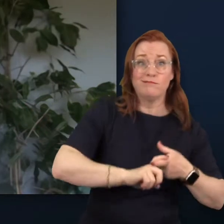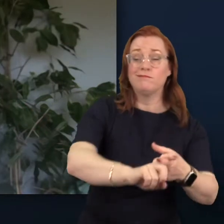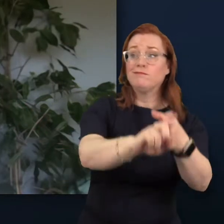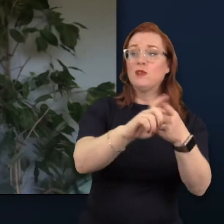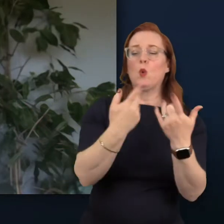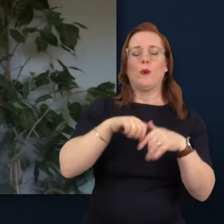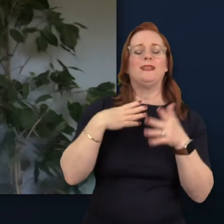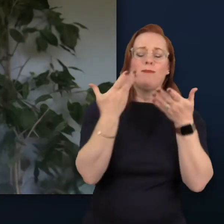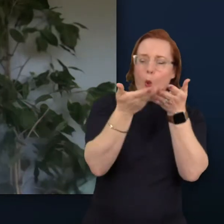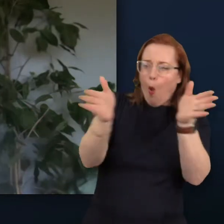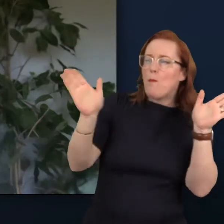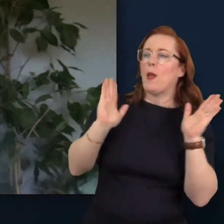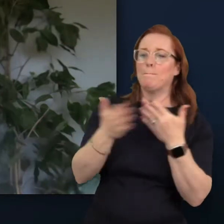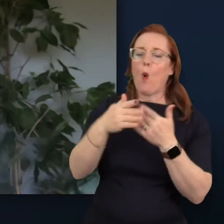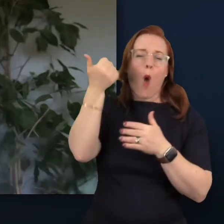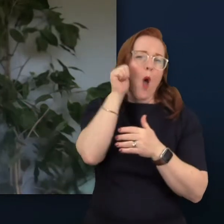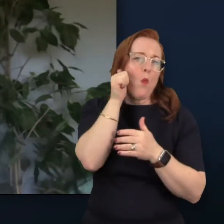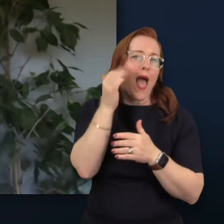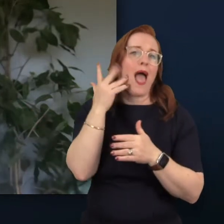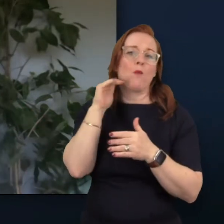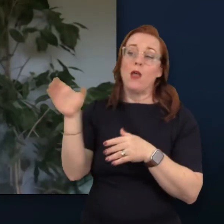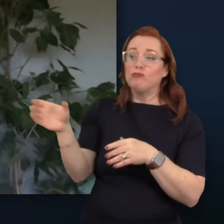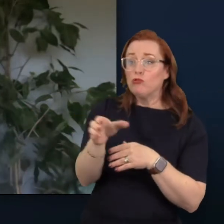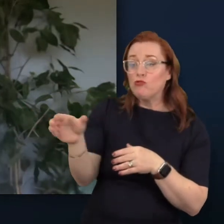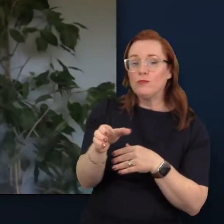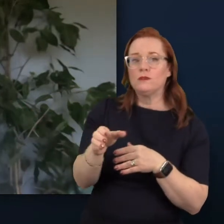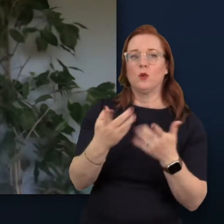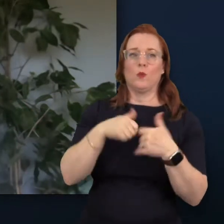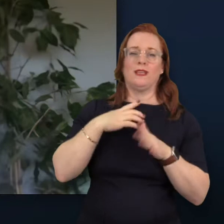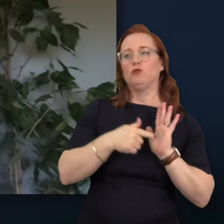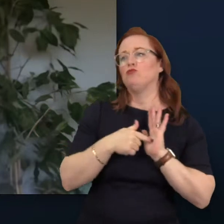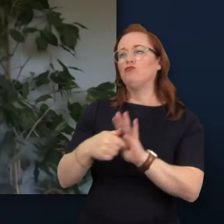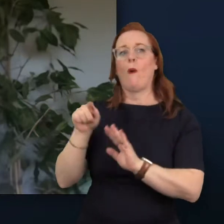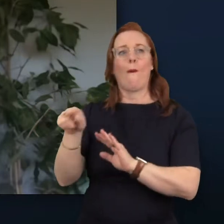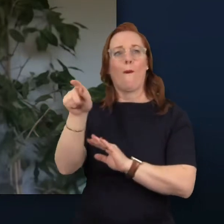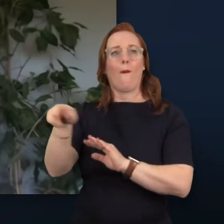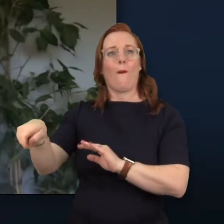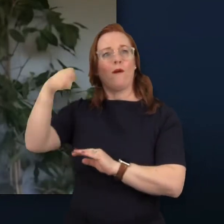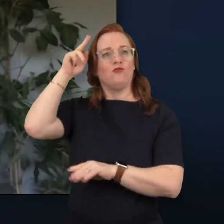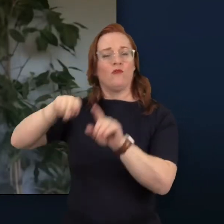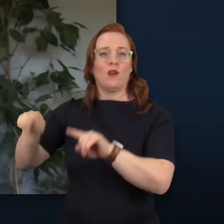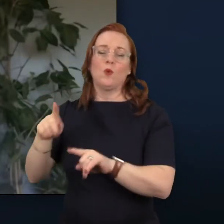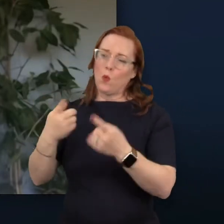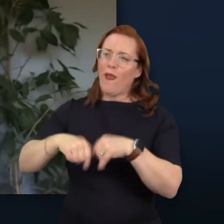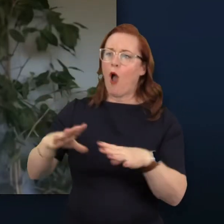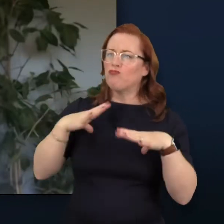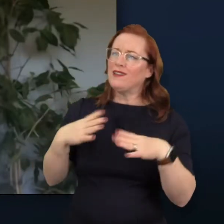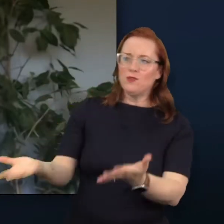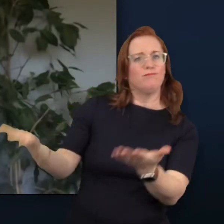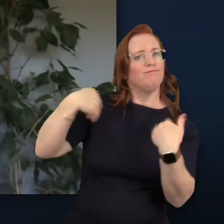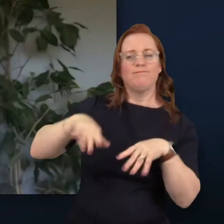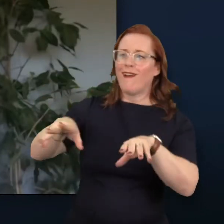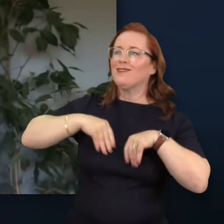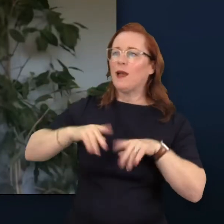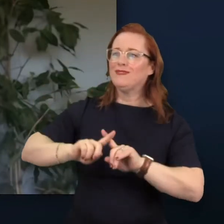and conscious when hiring and be able to demonstrate we are prepared to welcome different behaviours and